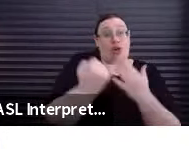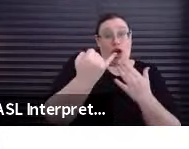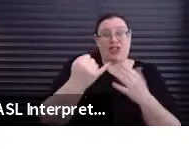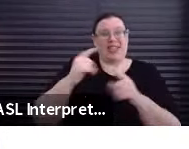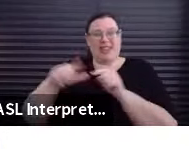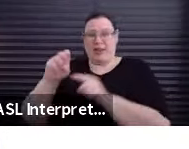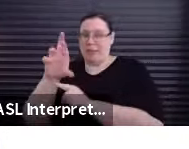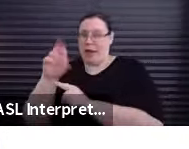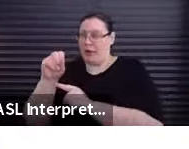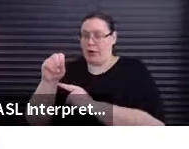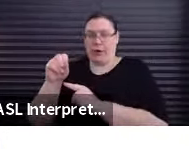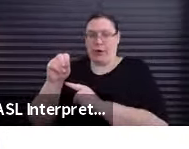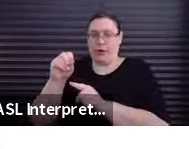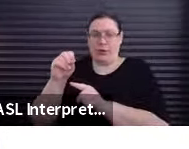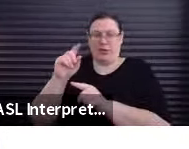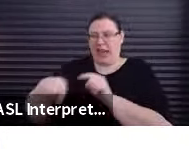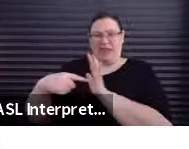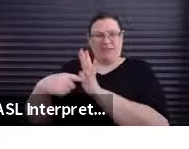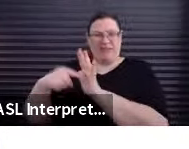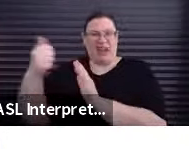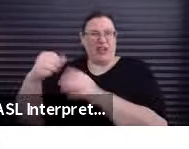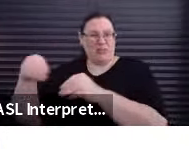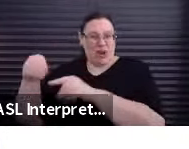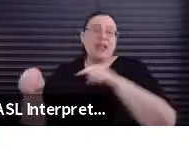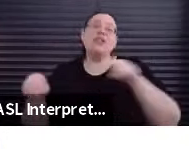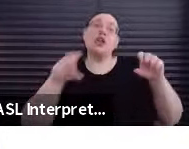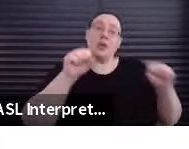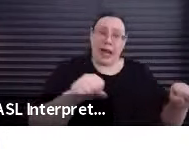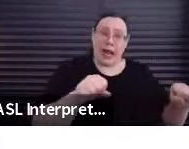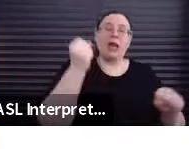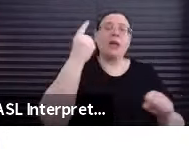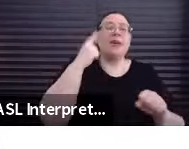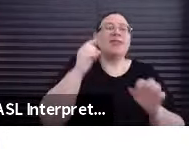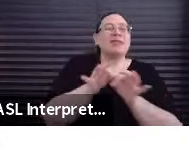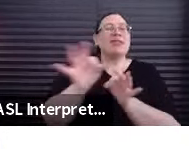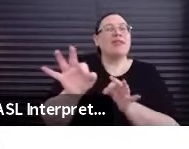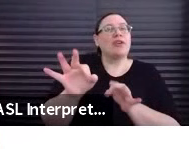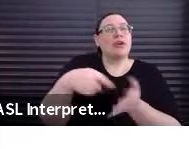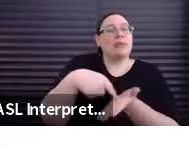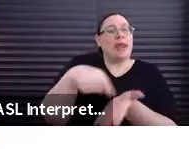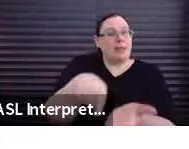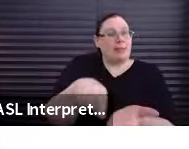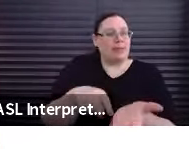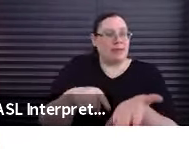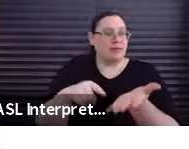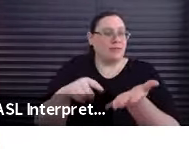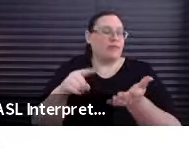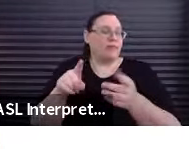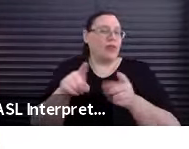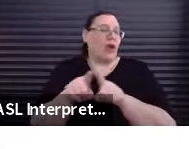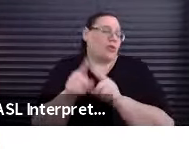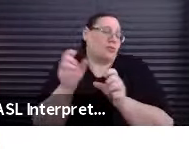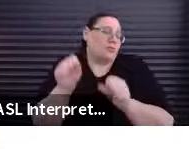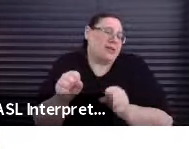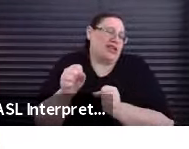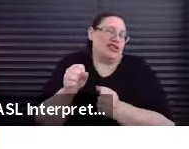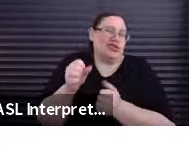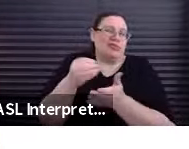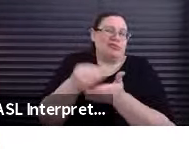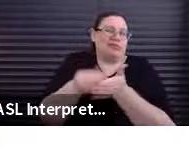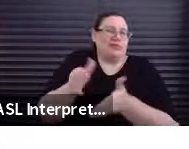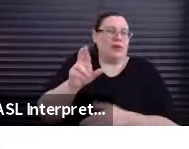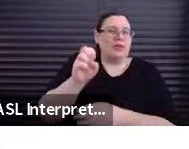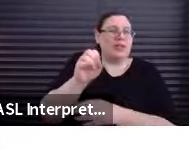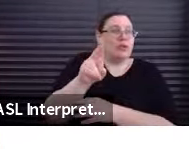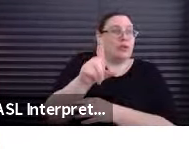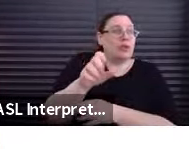other exhibition markets. It just may trigger deferred payments, if any, and also potentially residuals. The coverage under the short